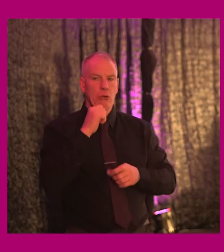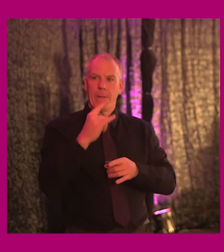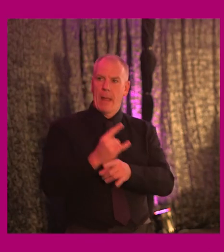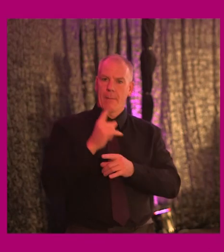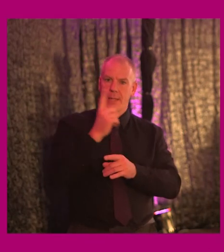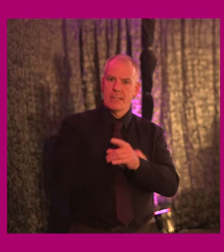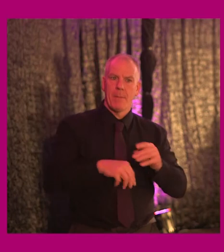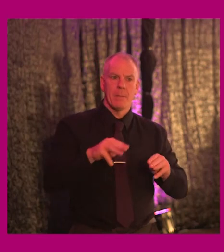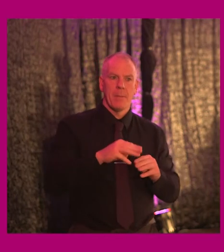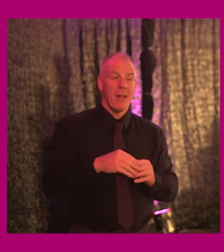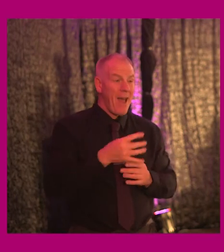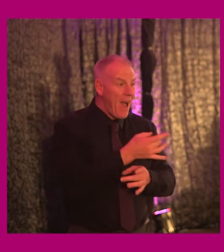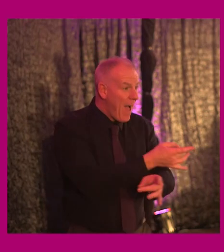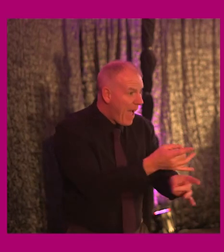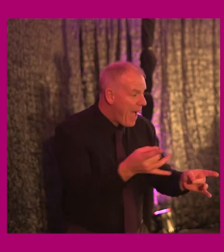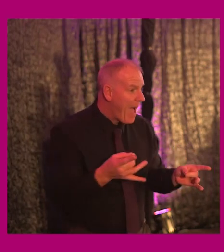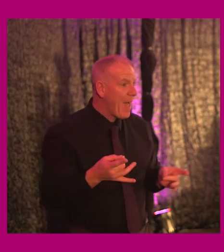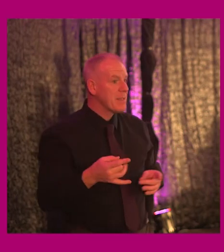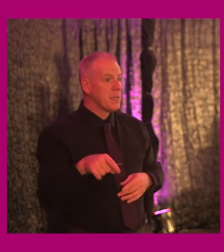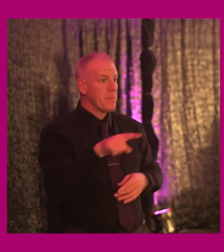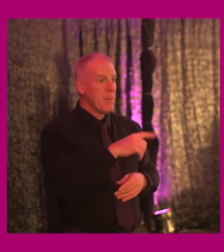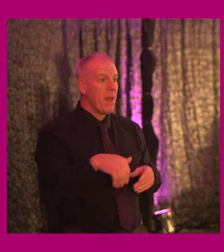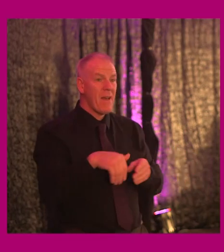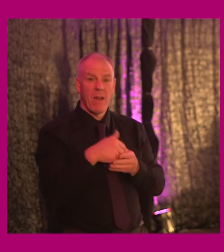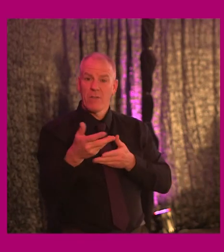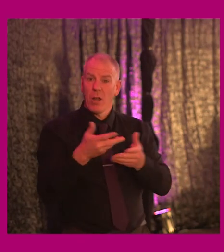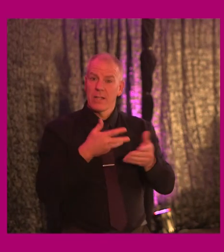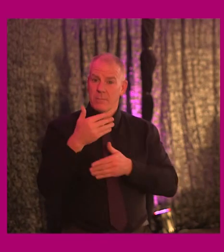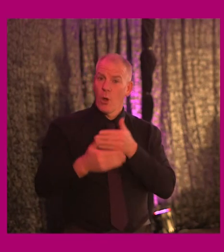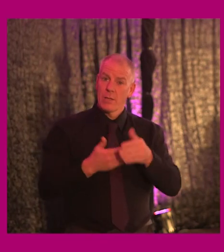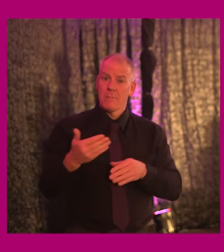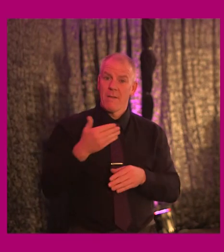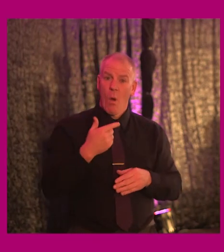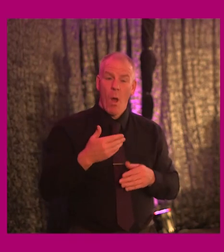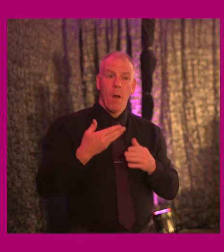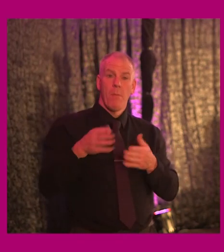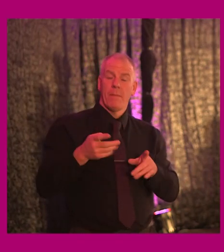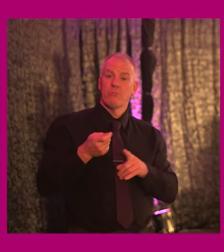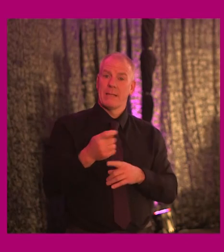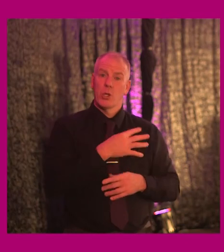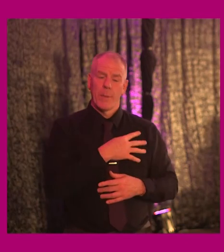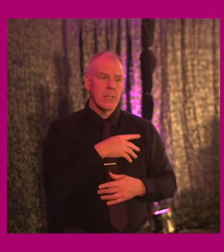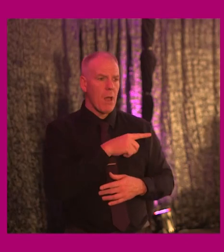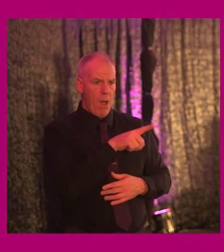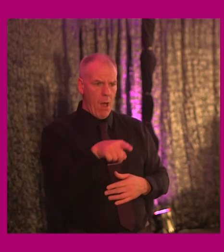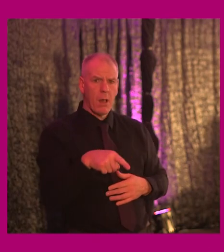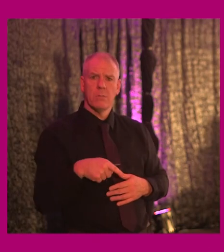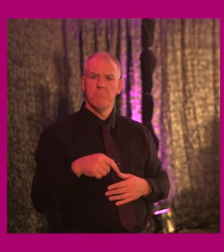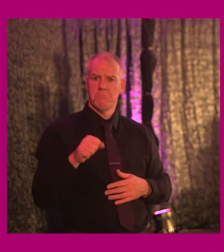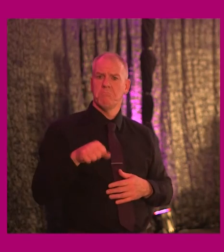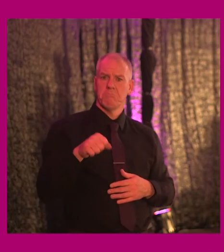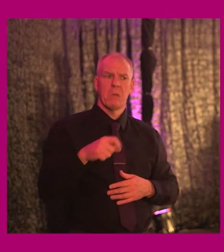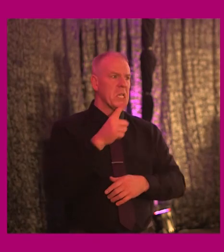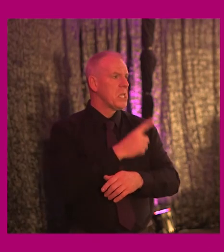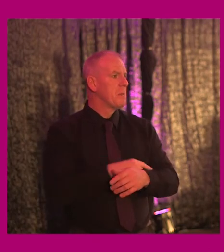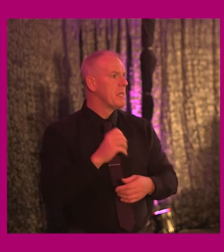You ask these people if they have ever been involved in consultations or on public transport committees. They tell you they're on the